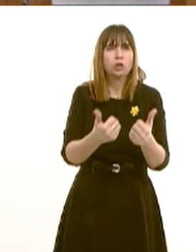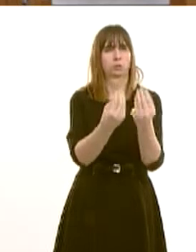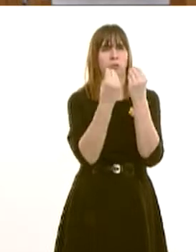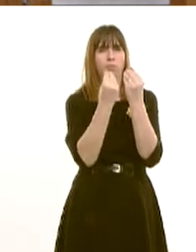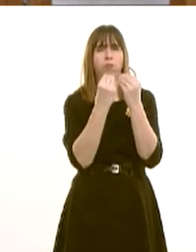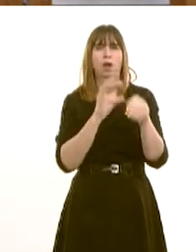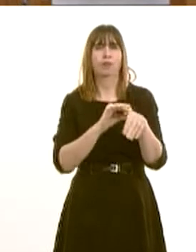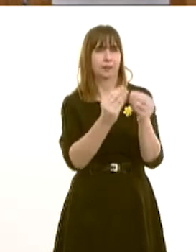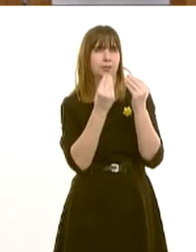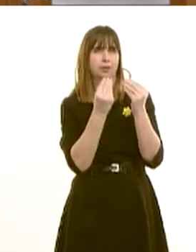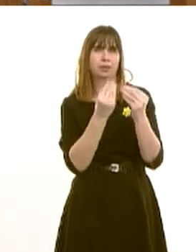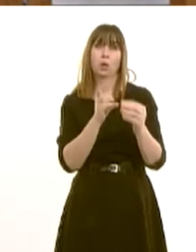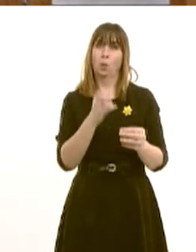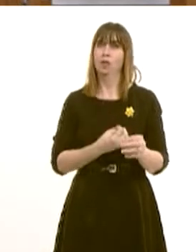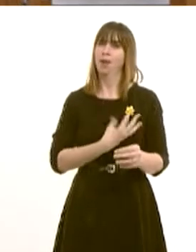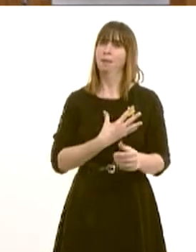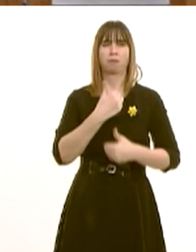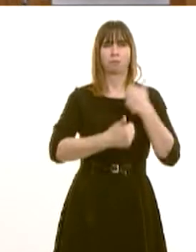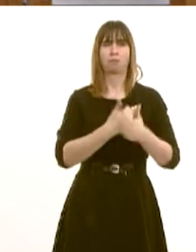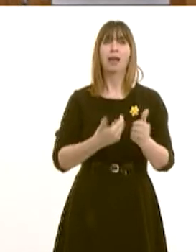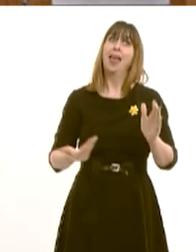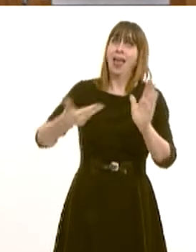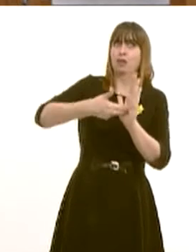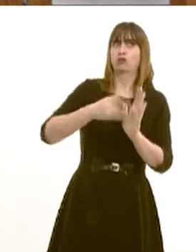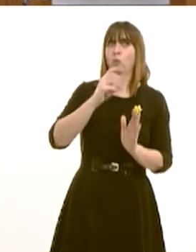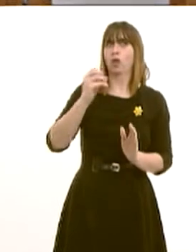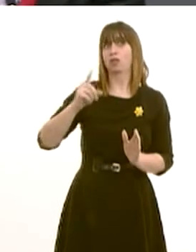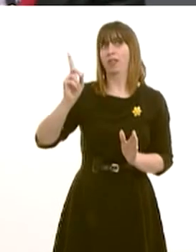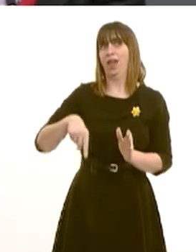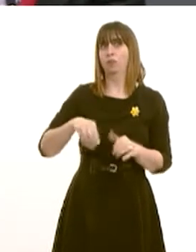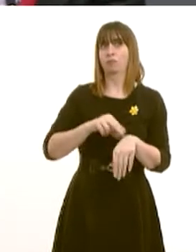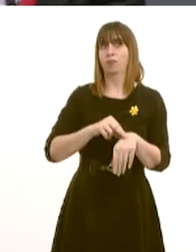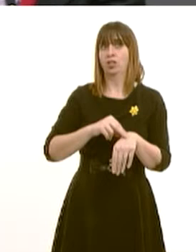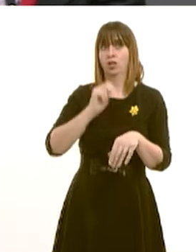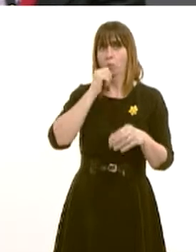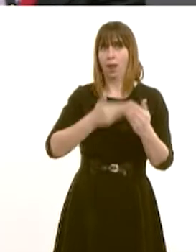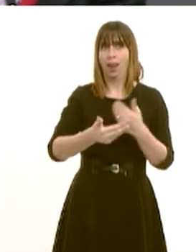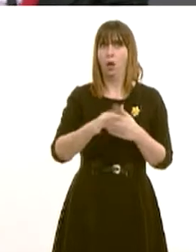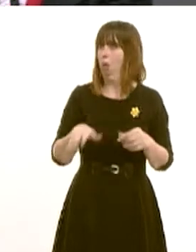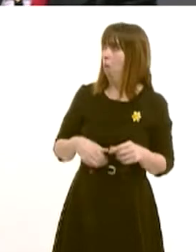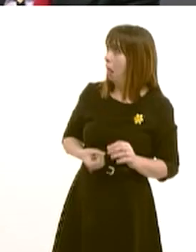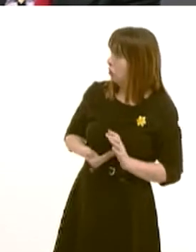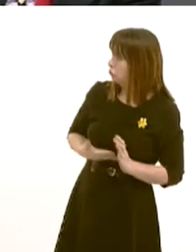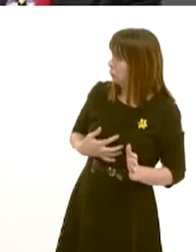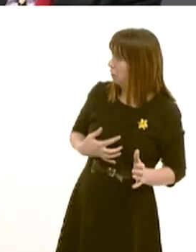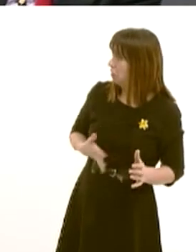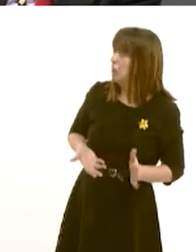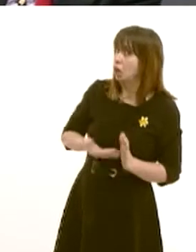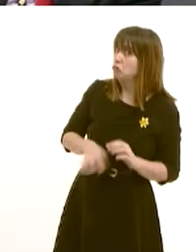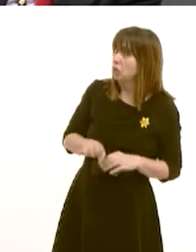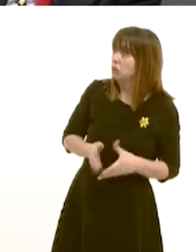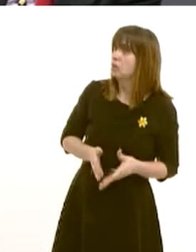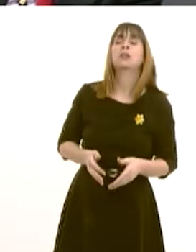welcome Welsh Labour's commitment to 100,000 extra apprenticeships in the next Assembly term. Manufacturing apprentices